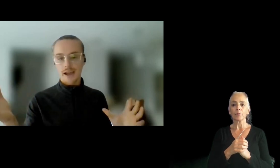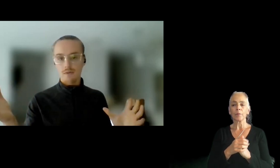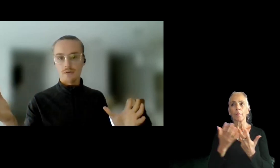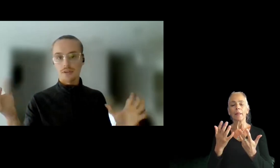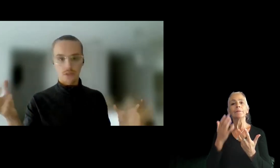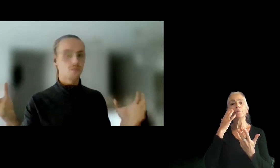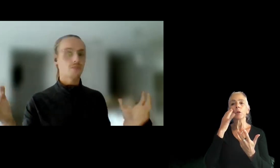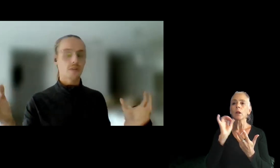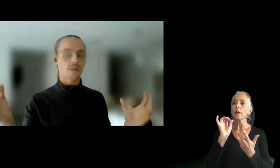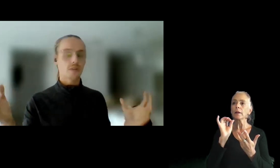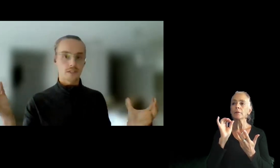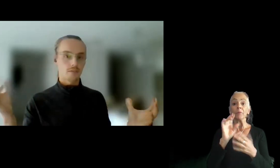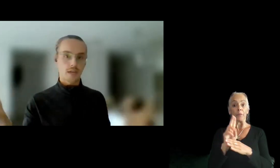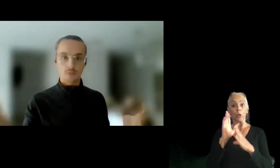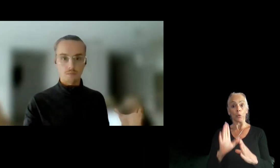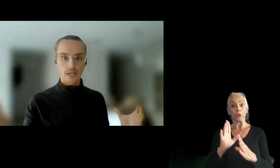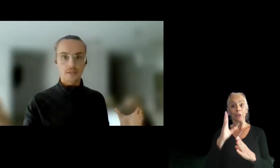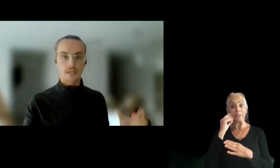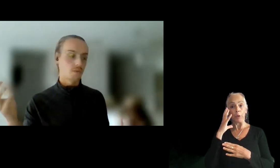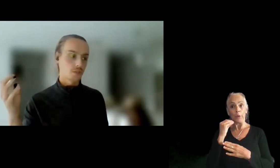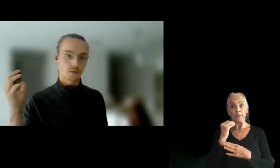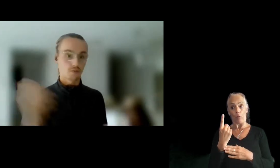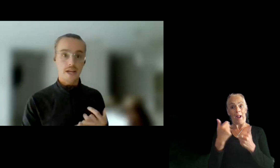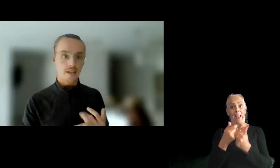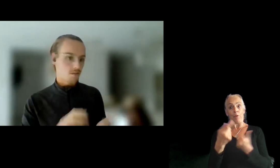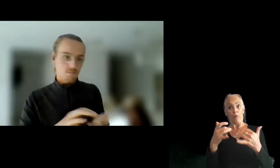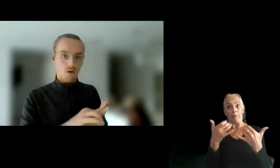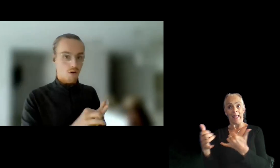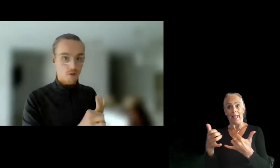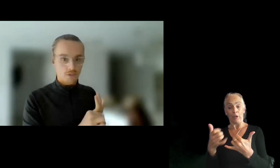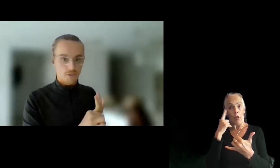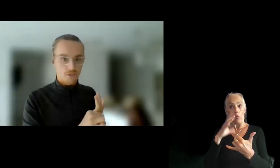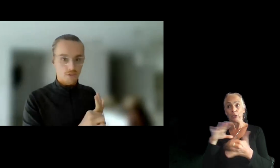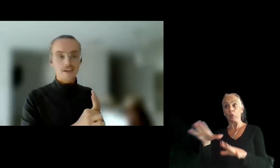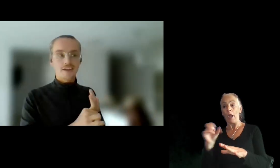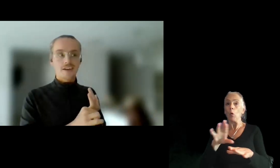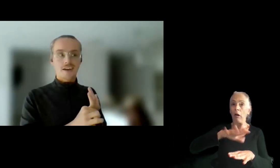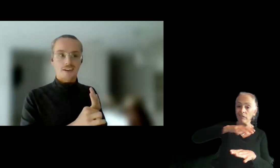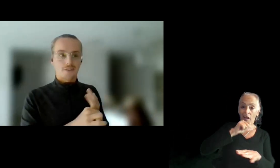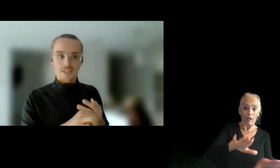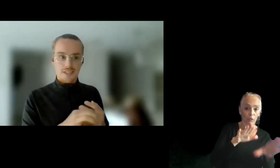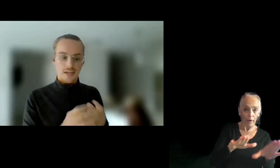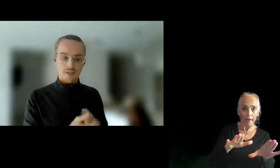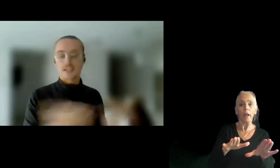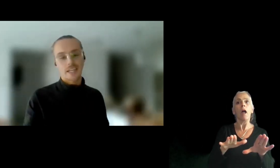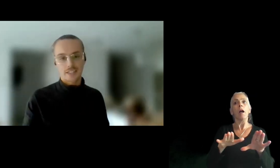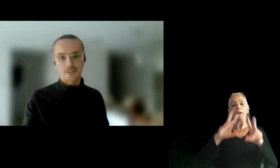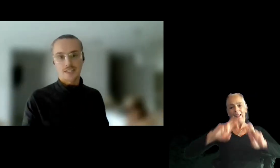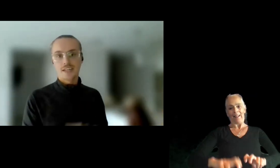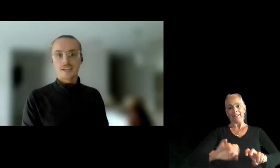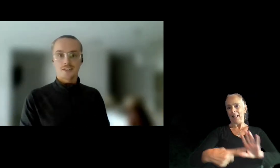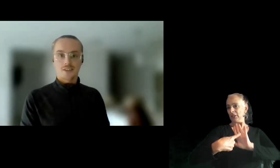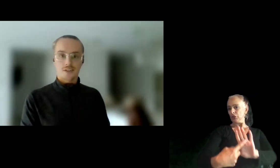break down the user experience of a game that you play that either was great or not so great and do it as kind of like a